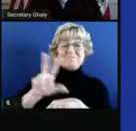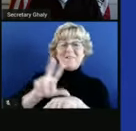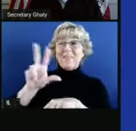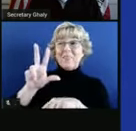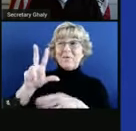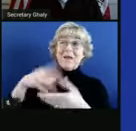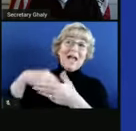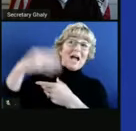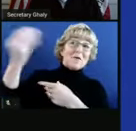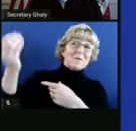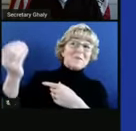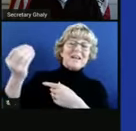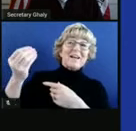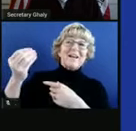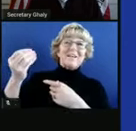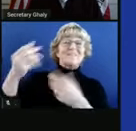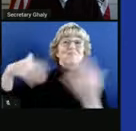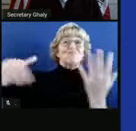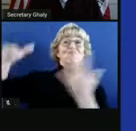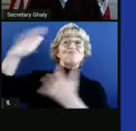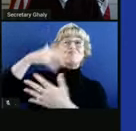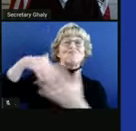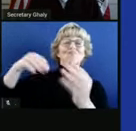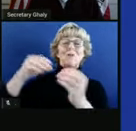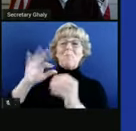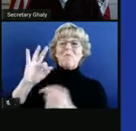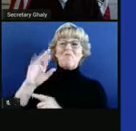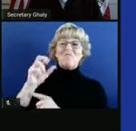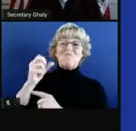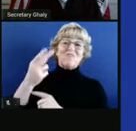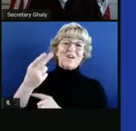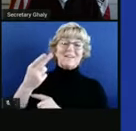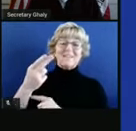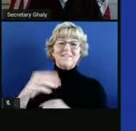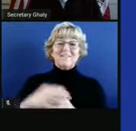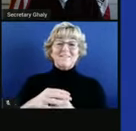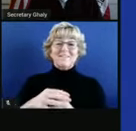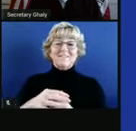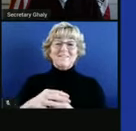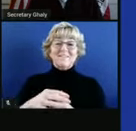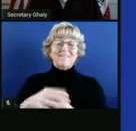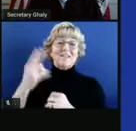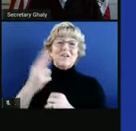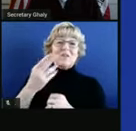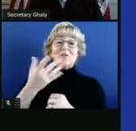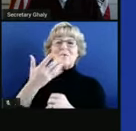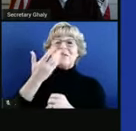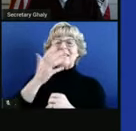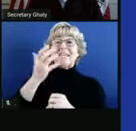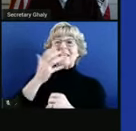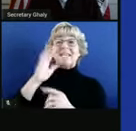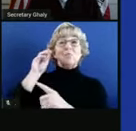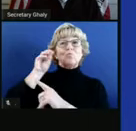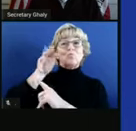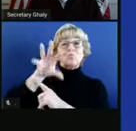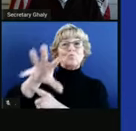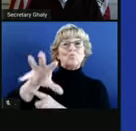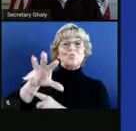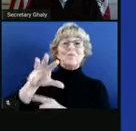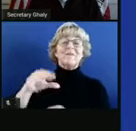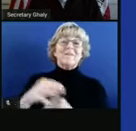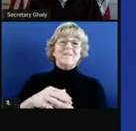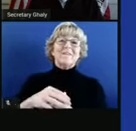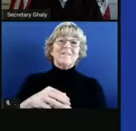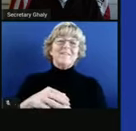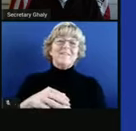it outside. You know, if you're in a part of the state where a heat lamp or some other ability to keep